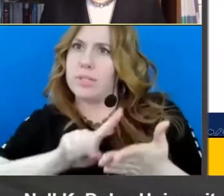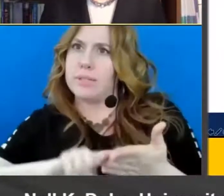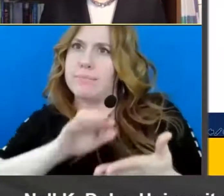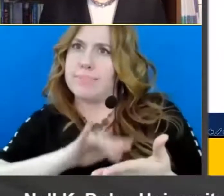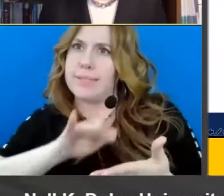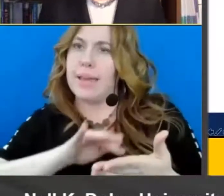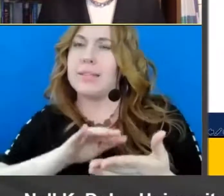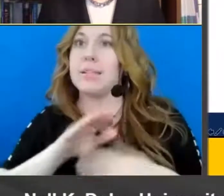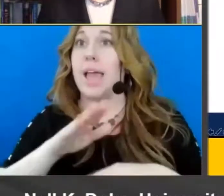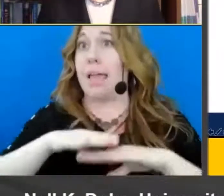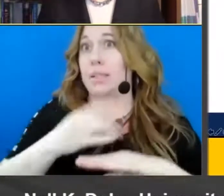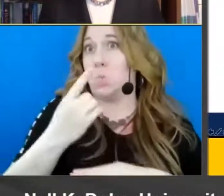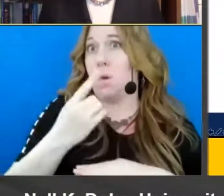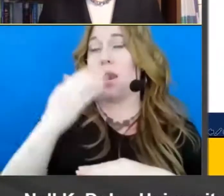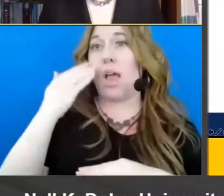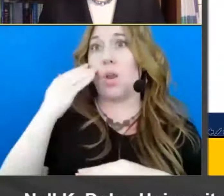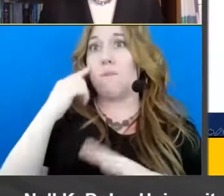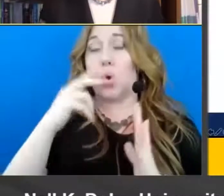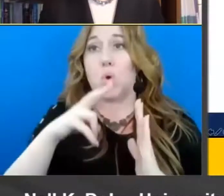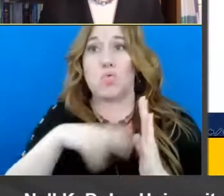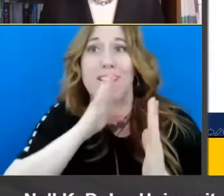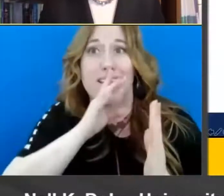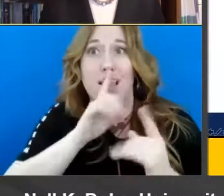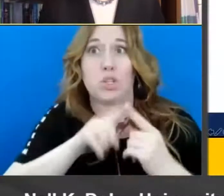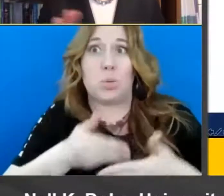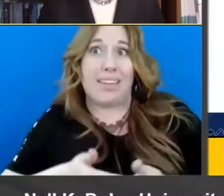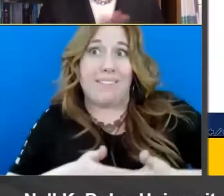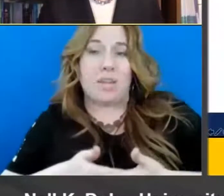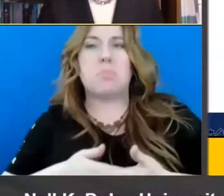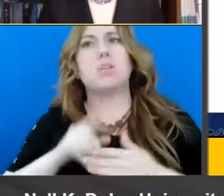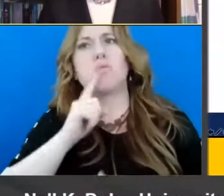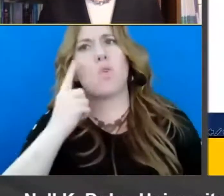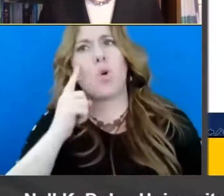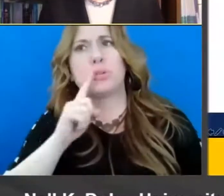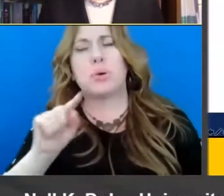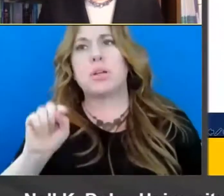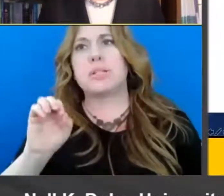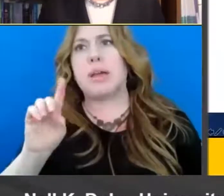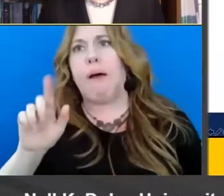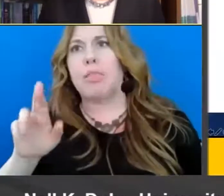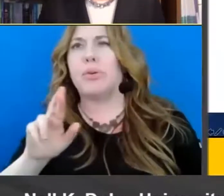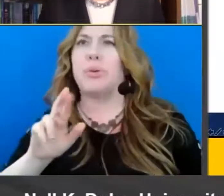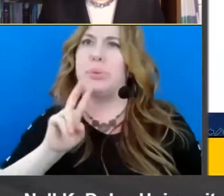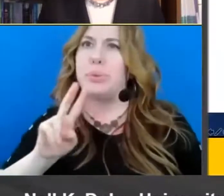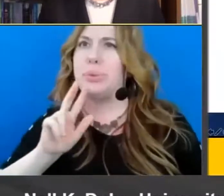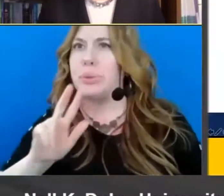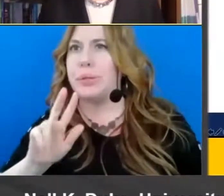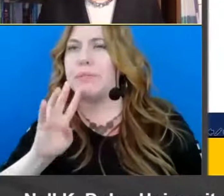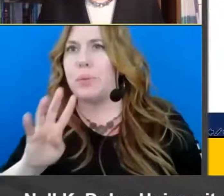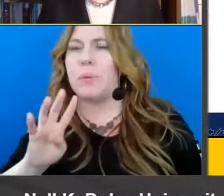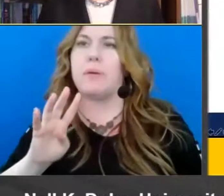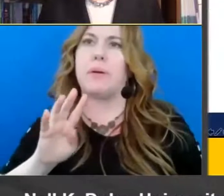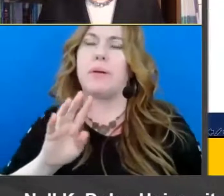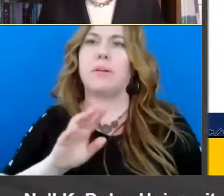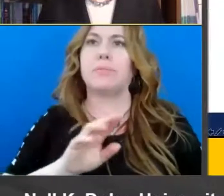study i'm aware of about reading aloud to infants but certainly in toddlerhood play school and then uh kindergarten first second grade